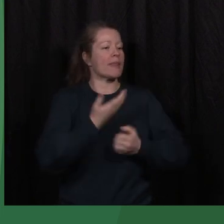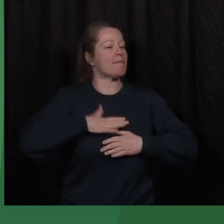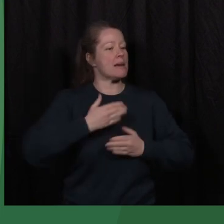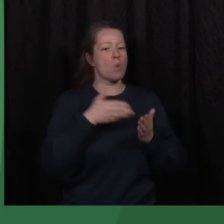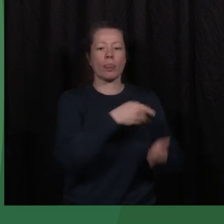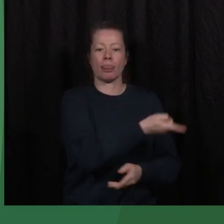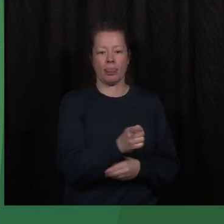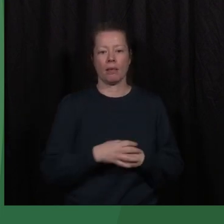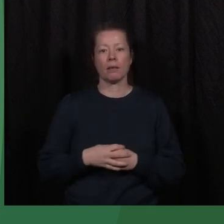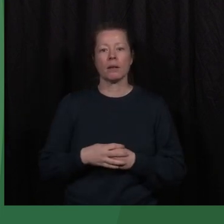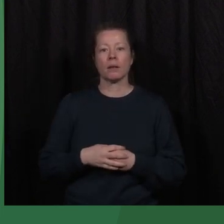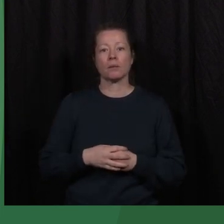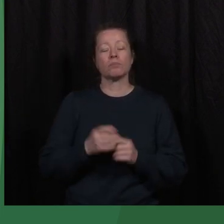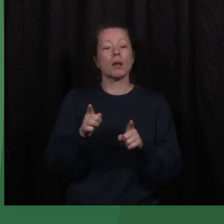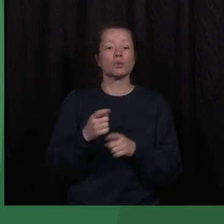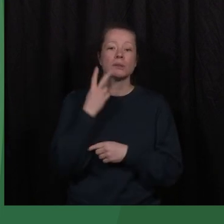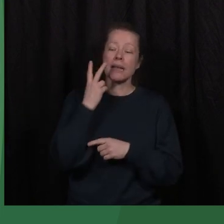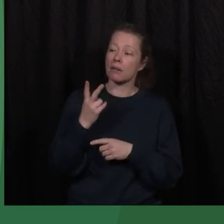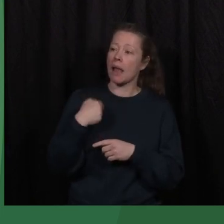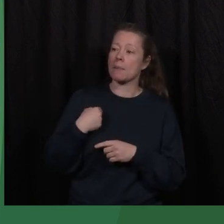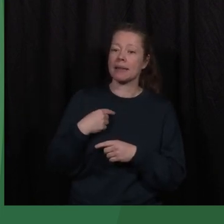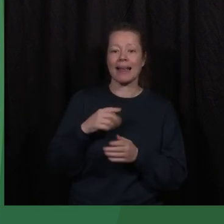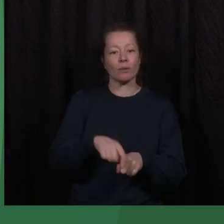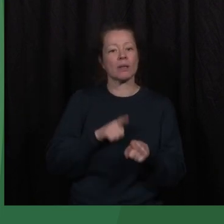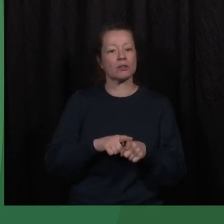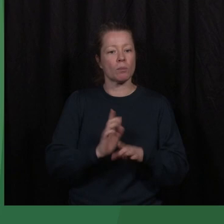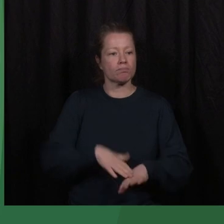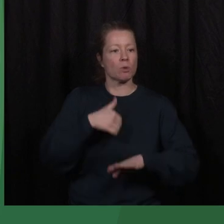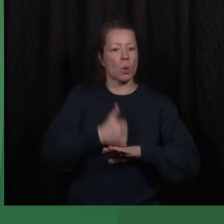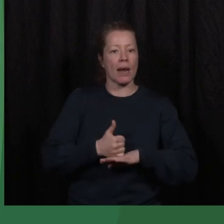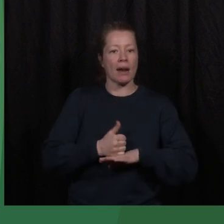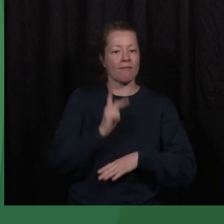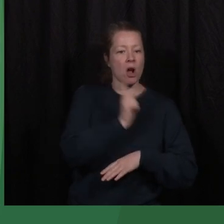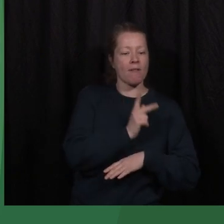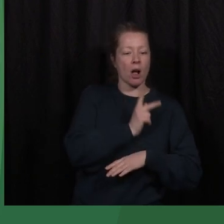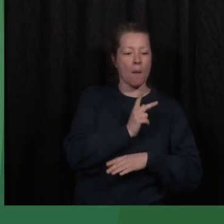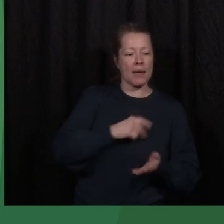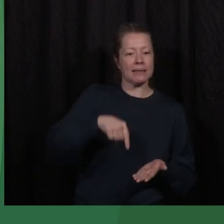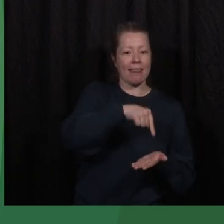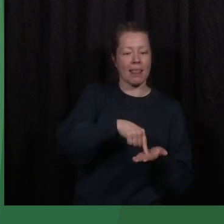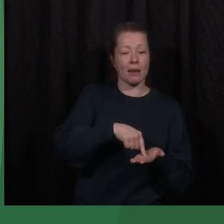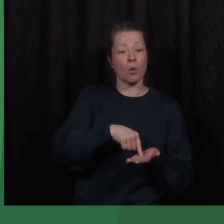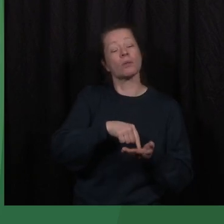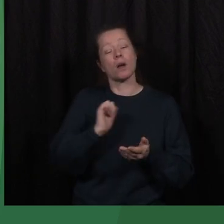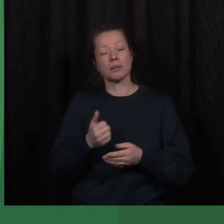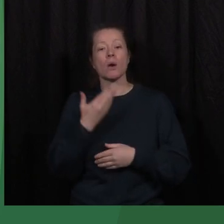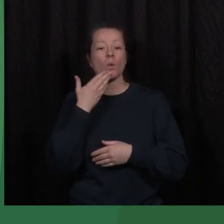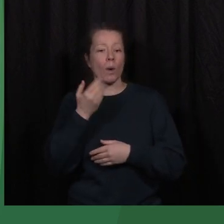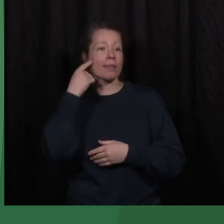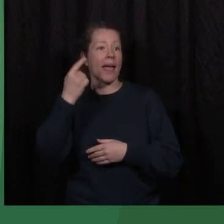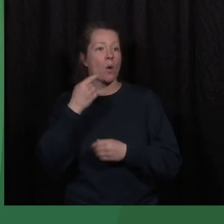You'll notice that I've been introduced as the founder and head of Kawakibi Center. And I guess this is a good time to announce